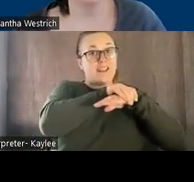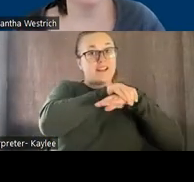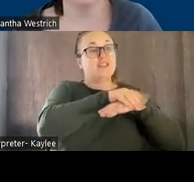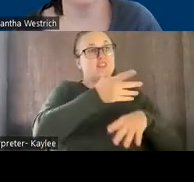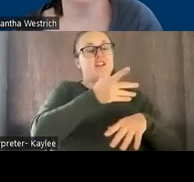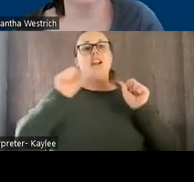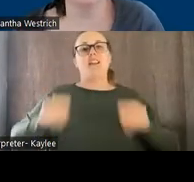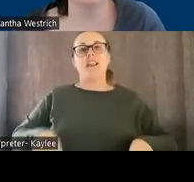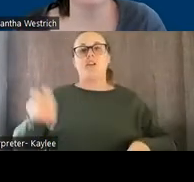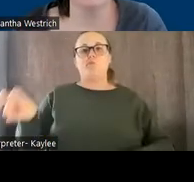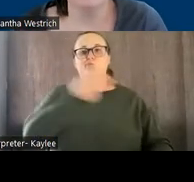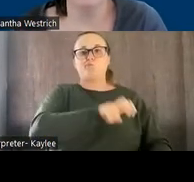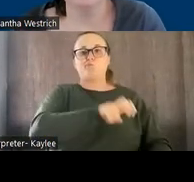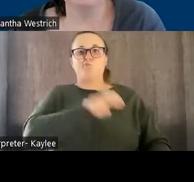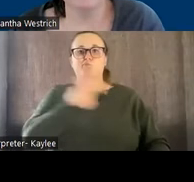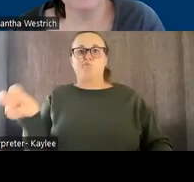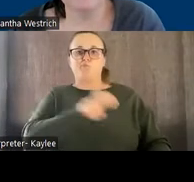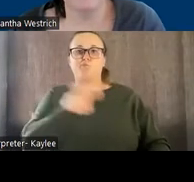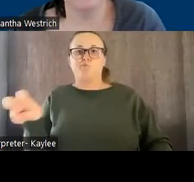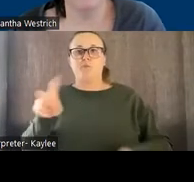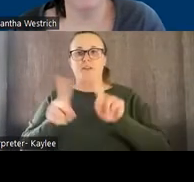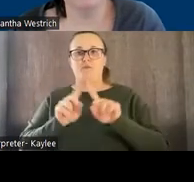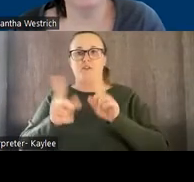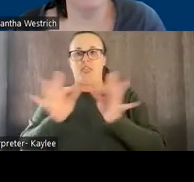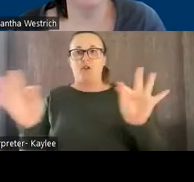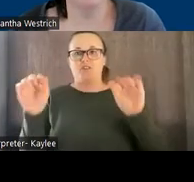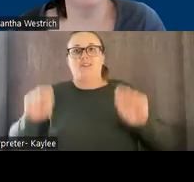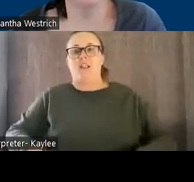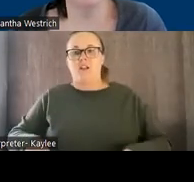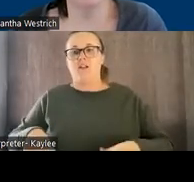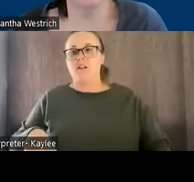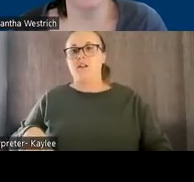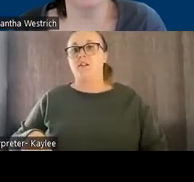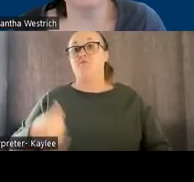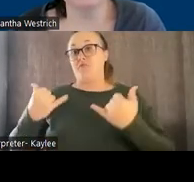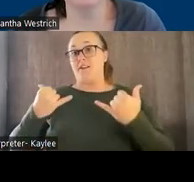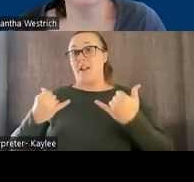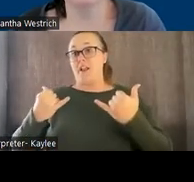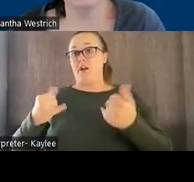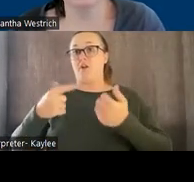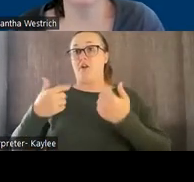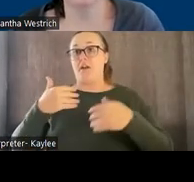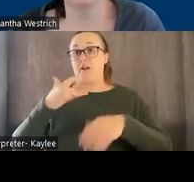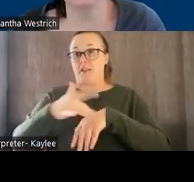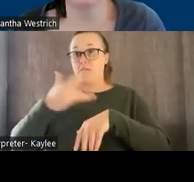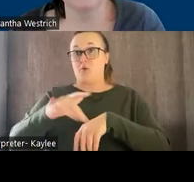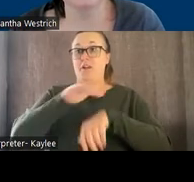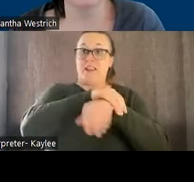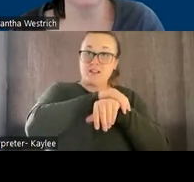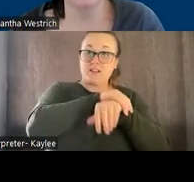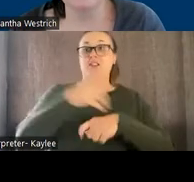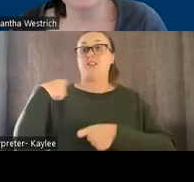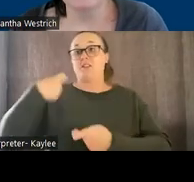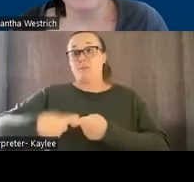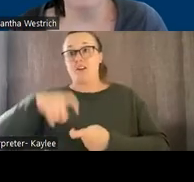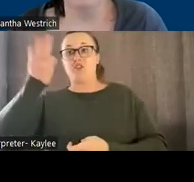forth between the two different languages. But the languages available right now for proloquo to go are English, Spanish, French, and